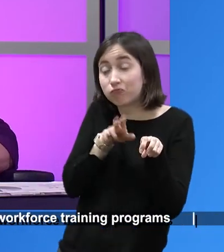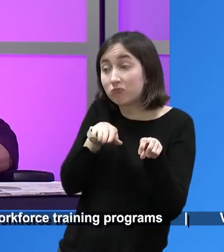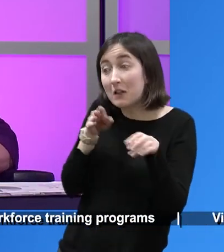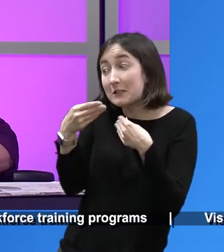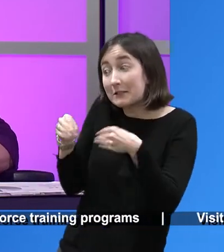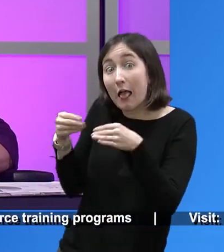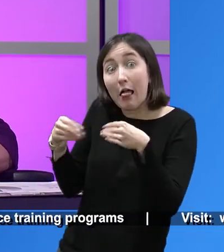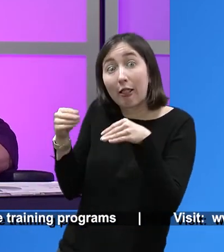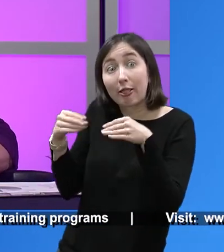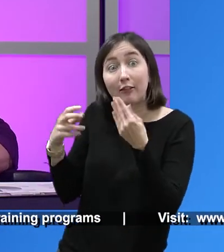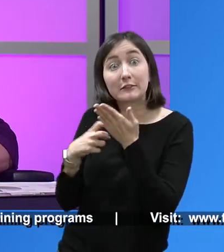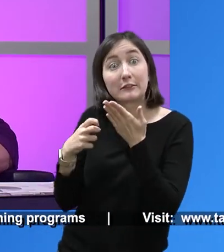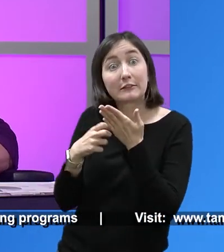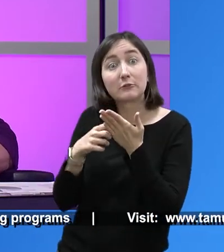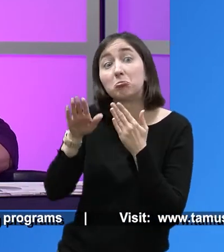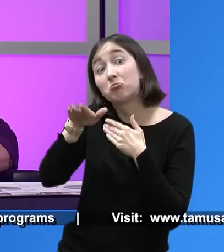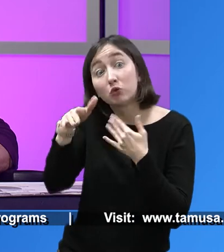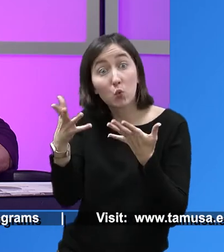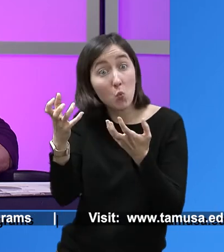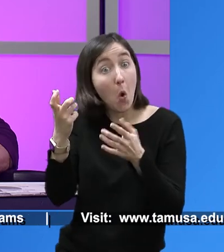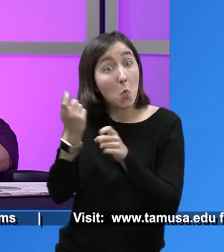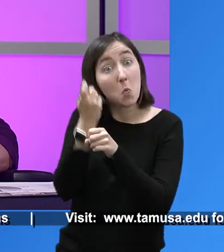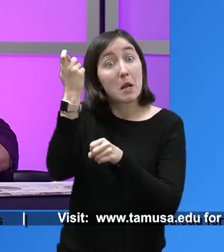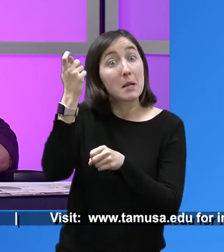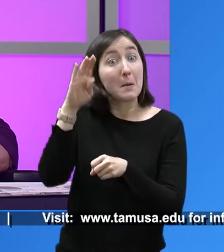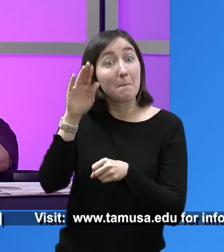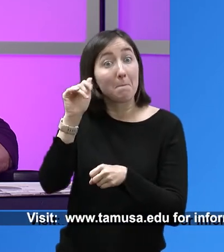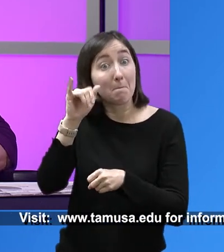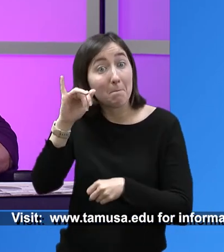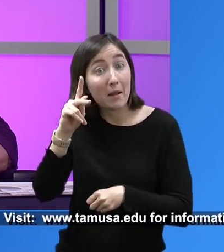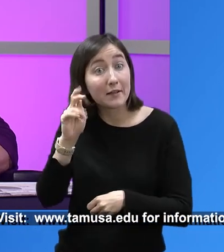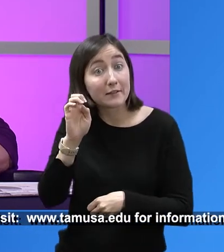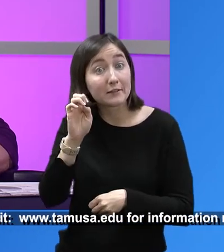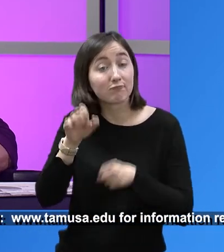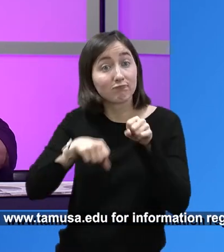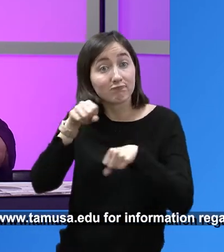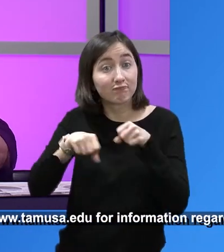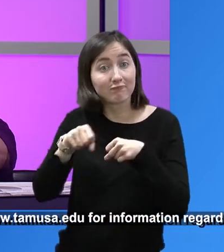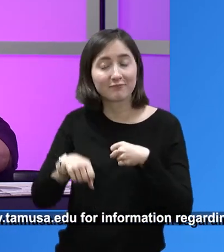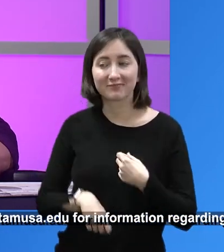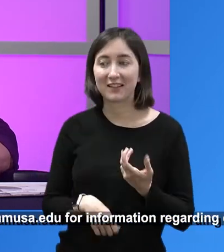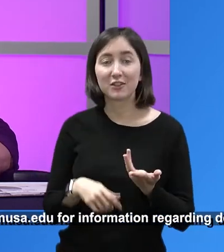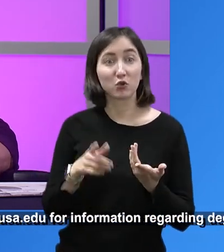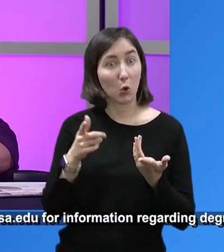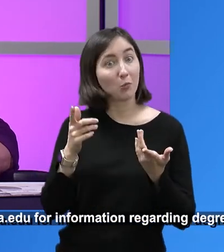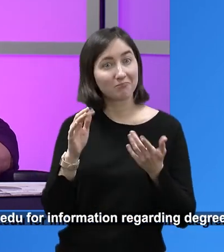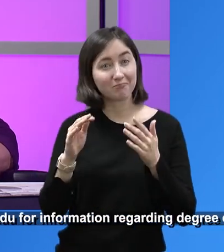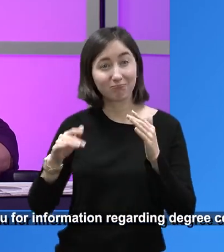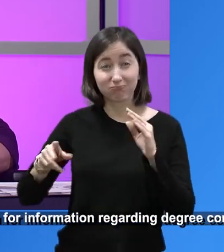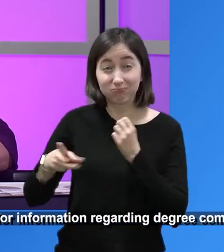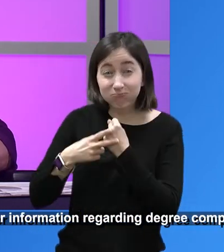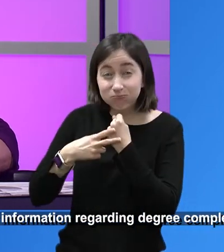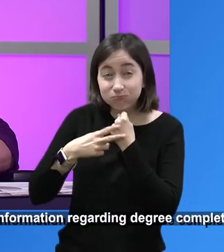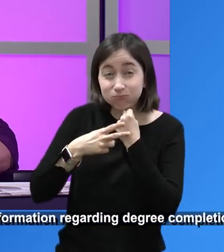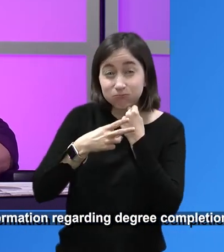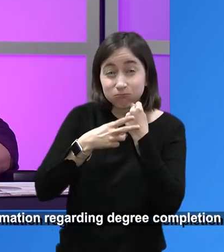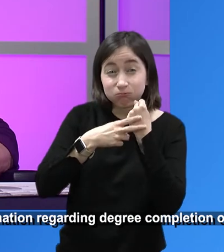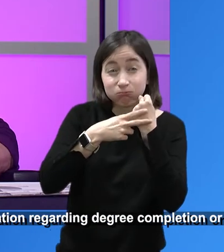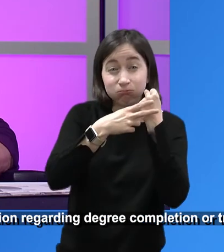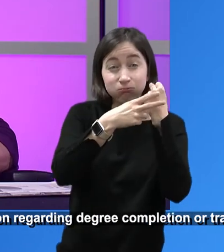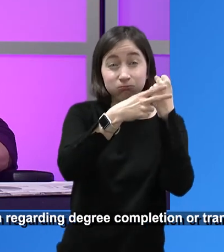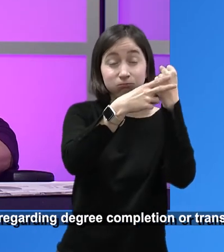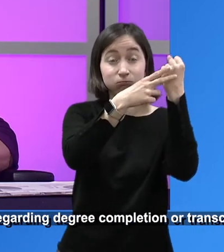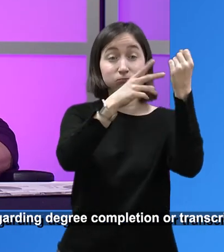enough money to buy that bike. And so that's my memory. And those of you who are listening and watching